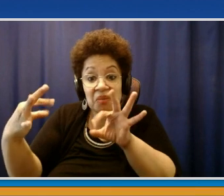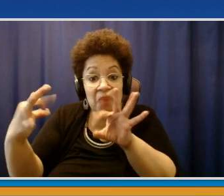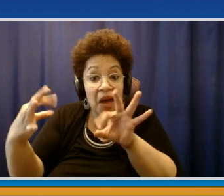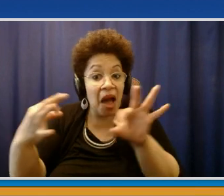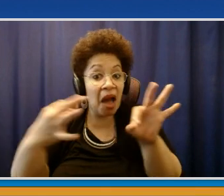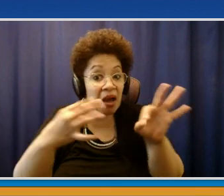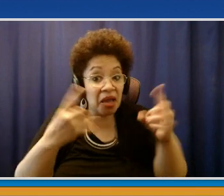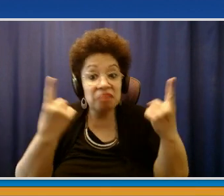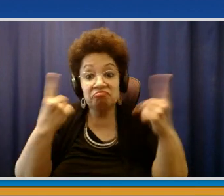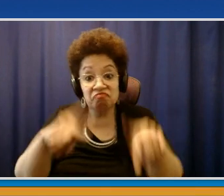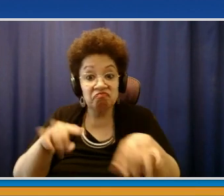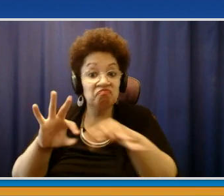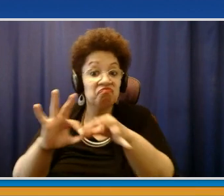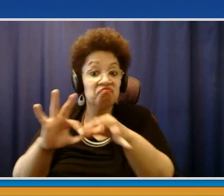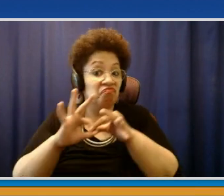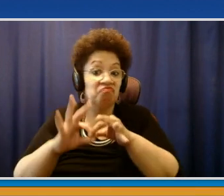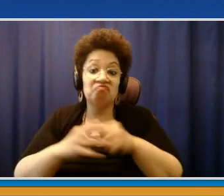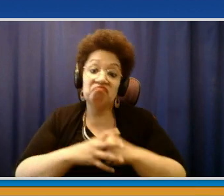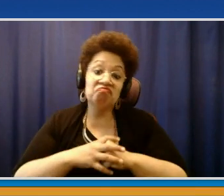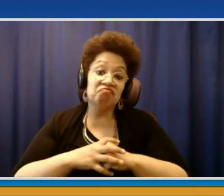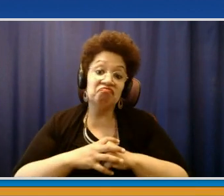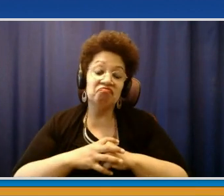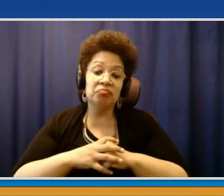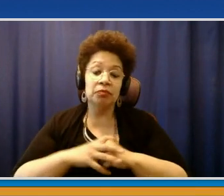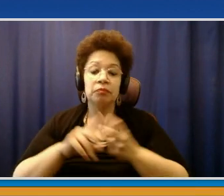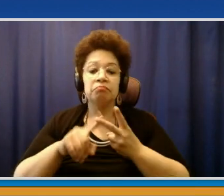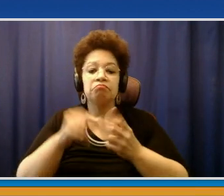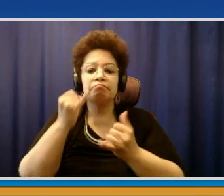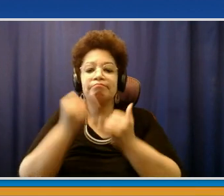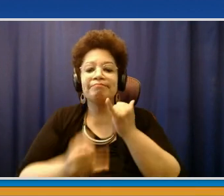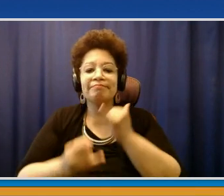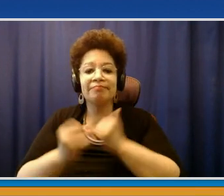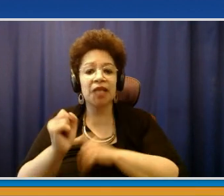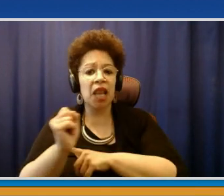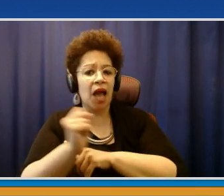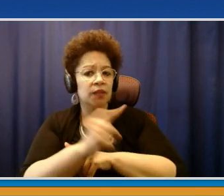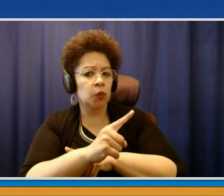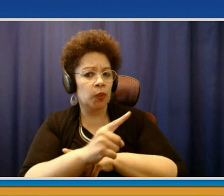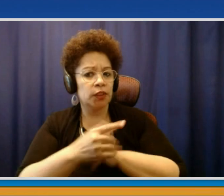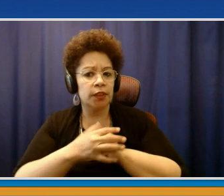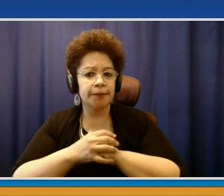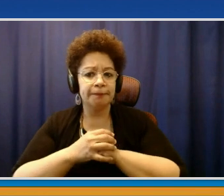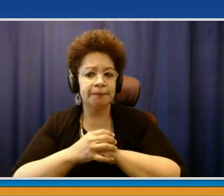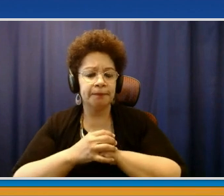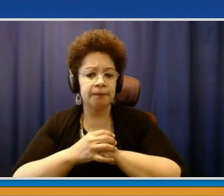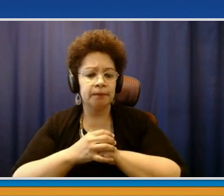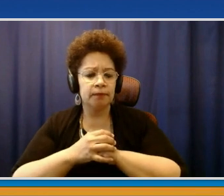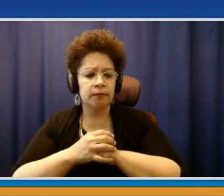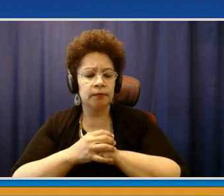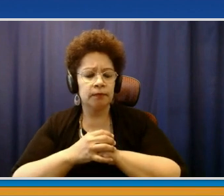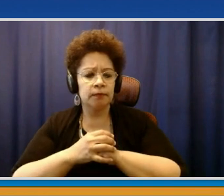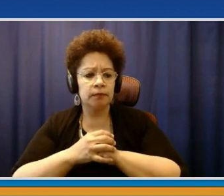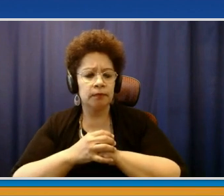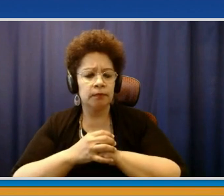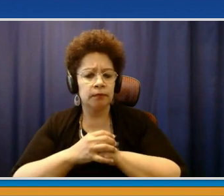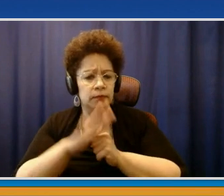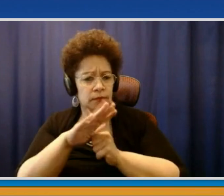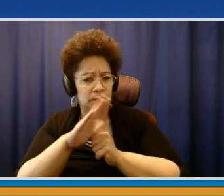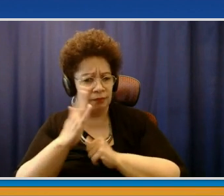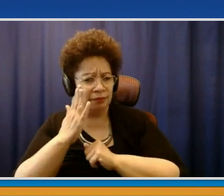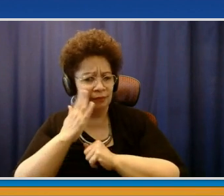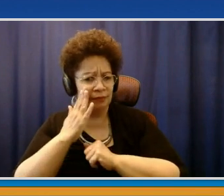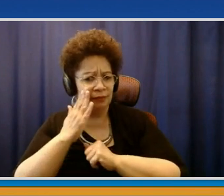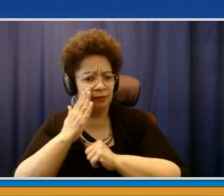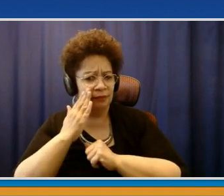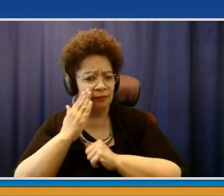And the last question, which is also from Eric from News 12, he asks, are you concerned about people who are not vaccinated taking